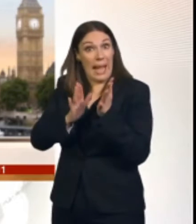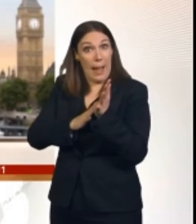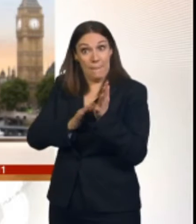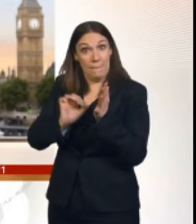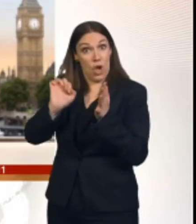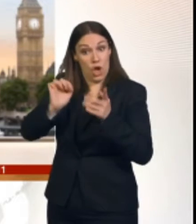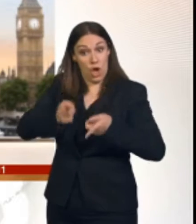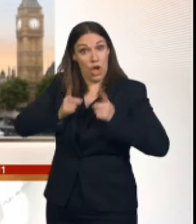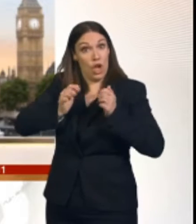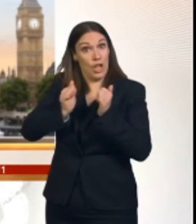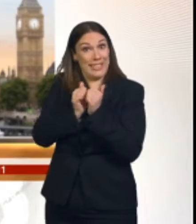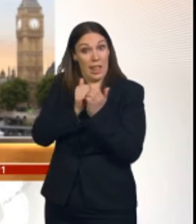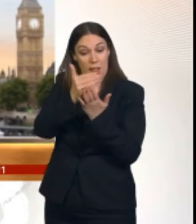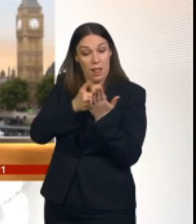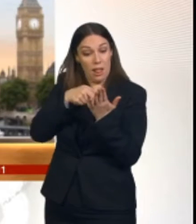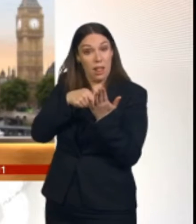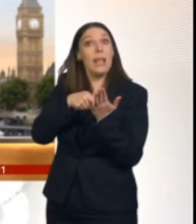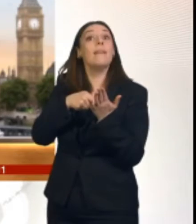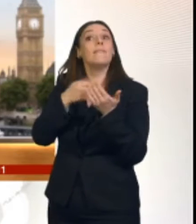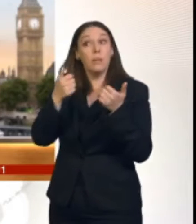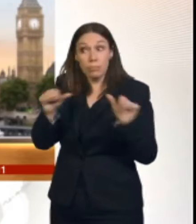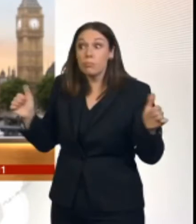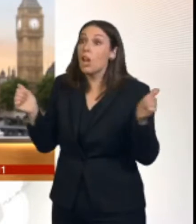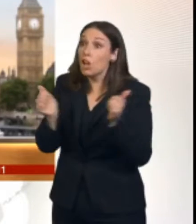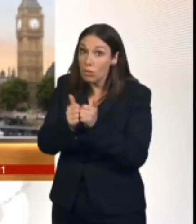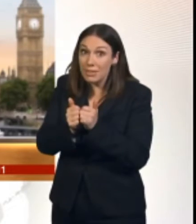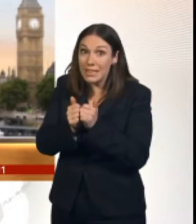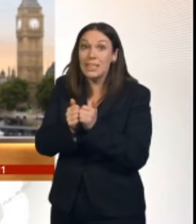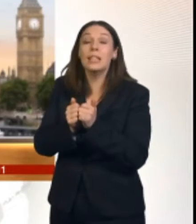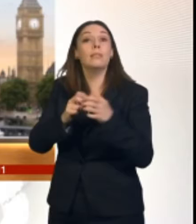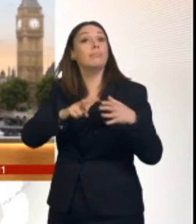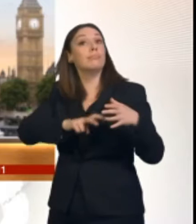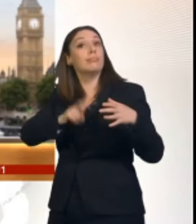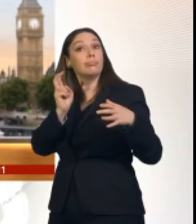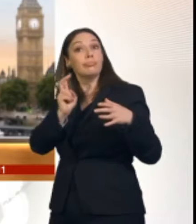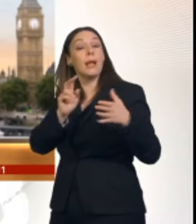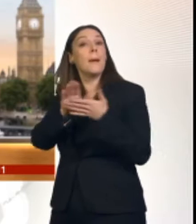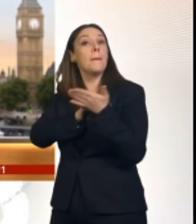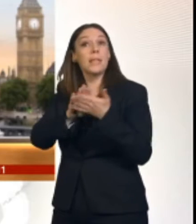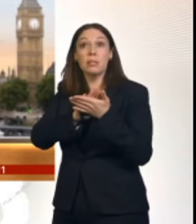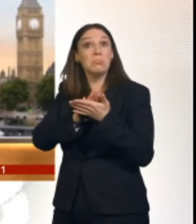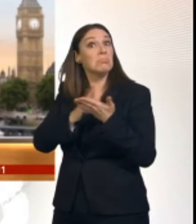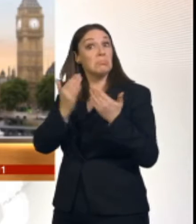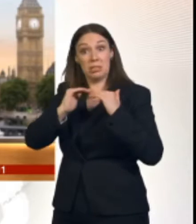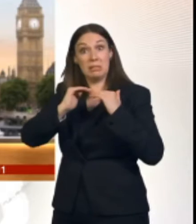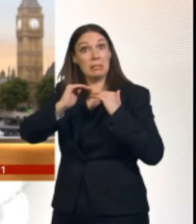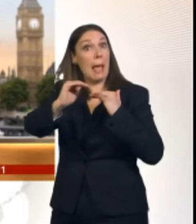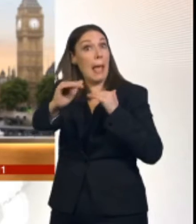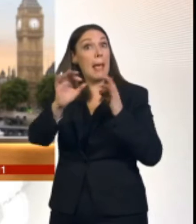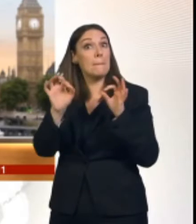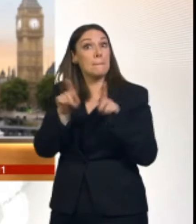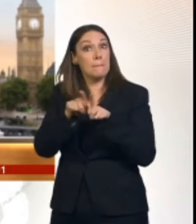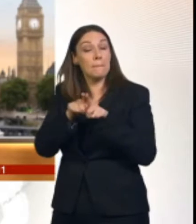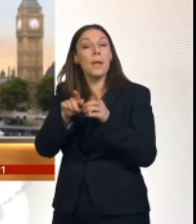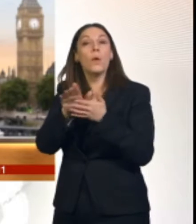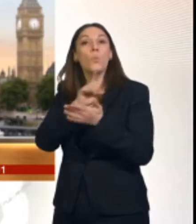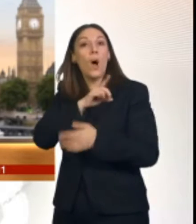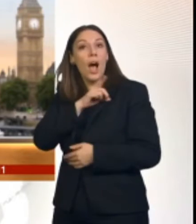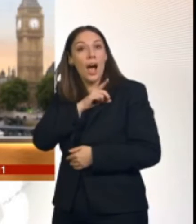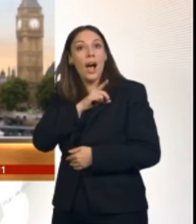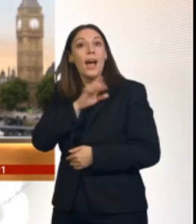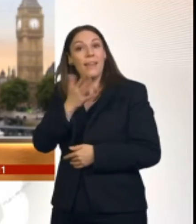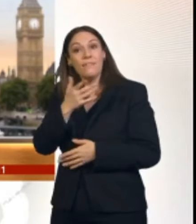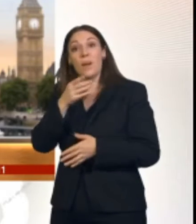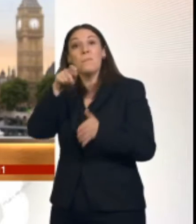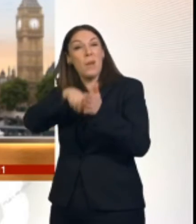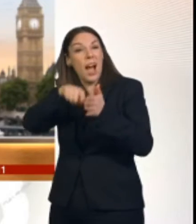any impact on food prices at all. There'll be no tariffs on products coming in to the UK, and both sides